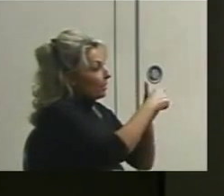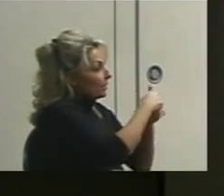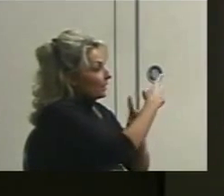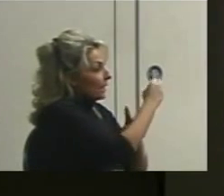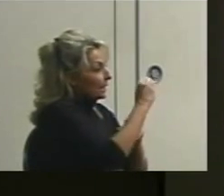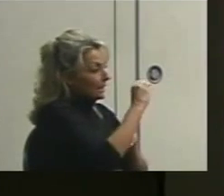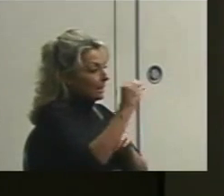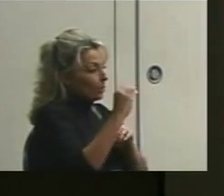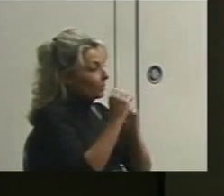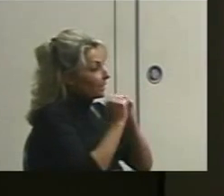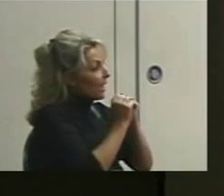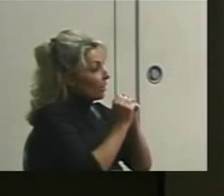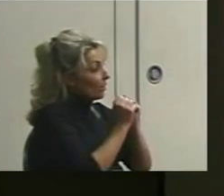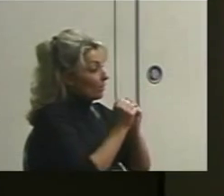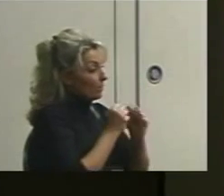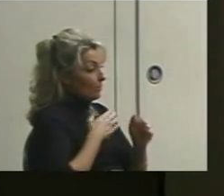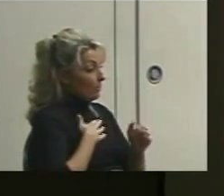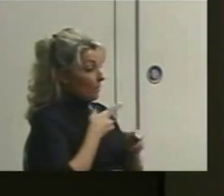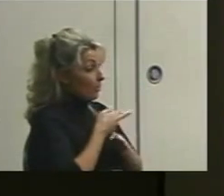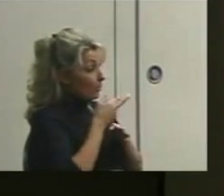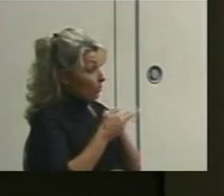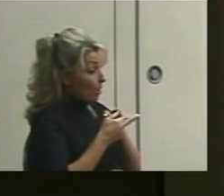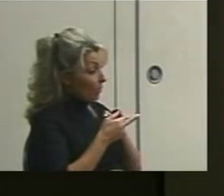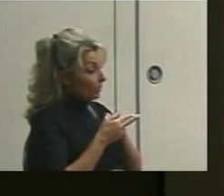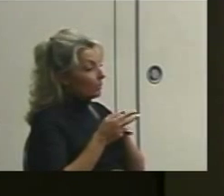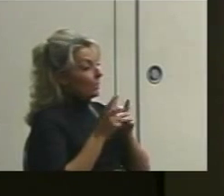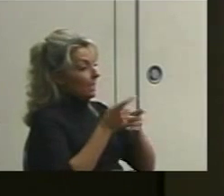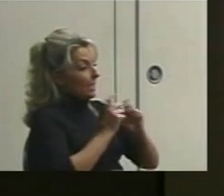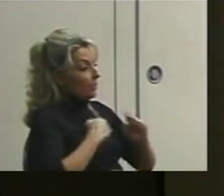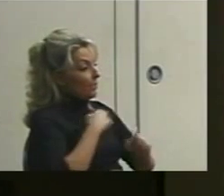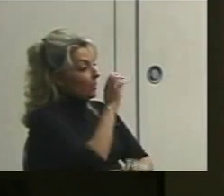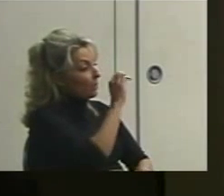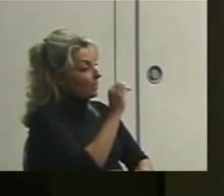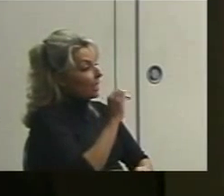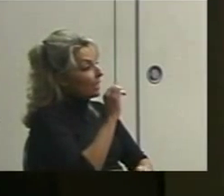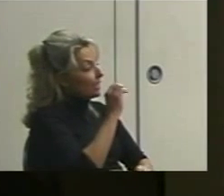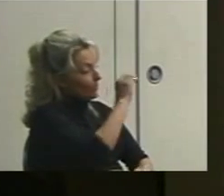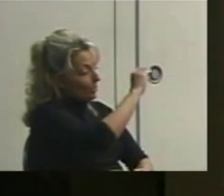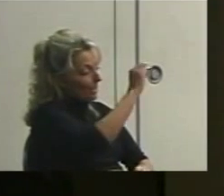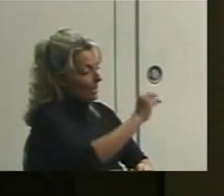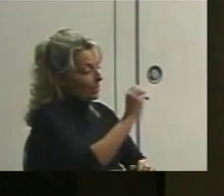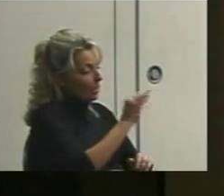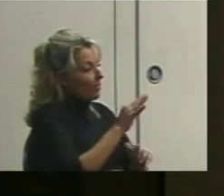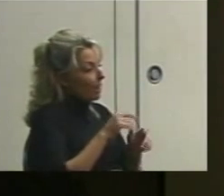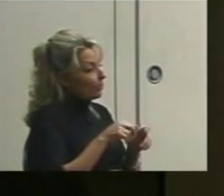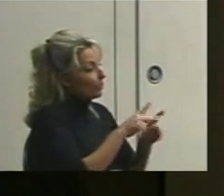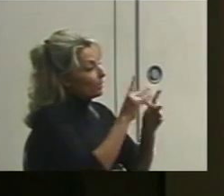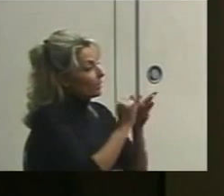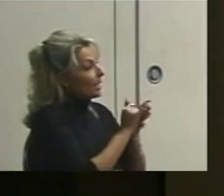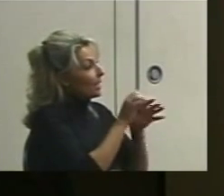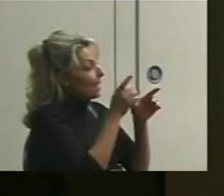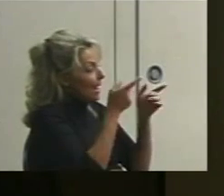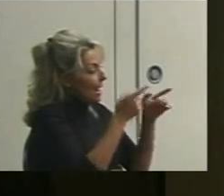zeros together and what it gives me is the percentage of opportunities in which that was done correctly.